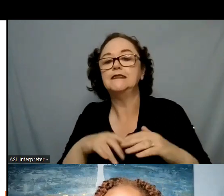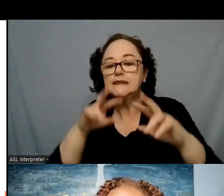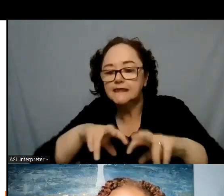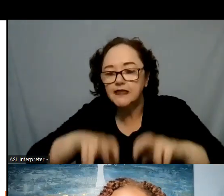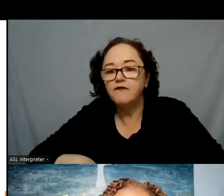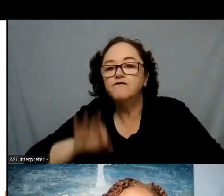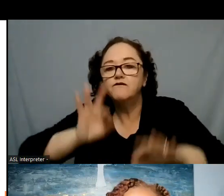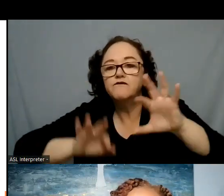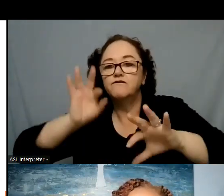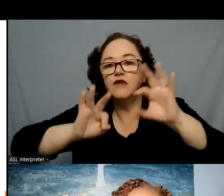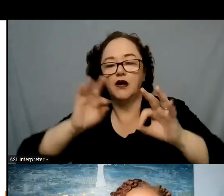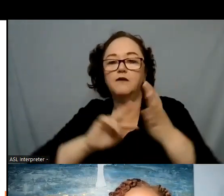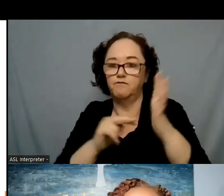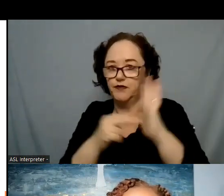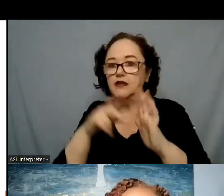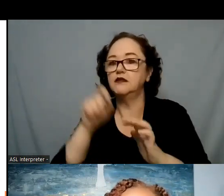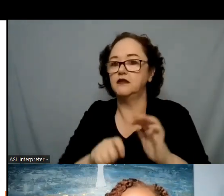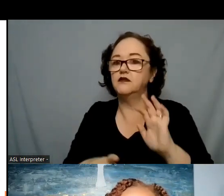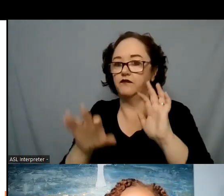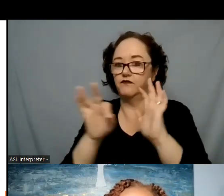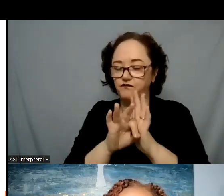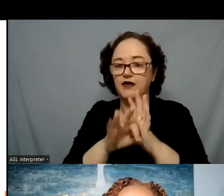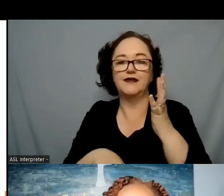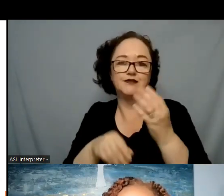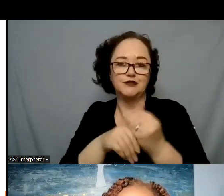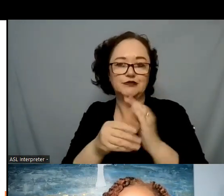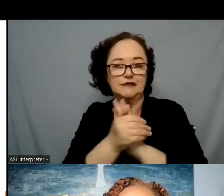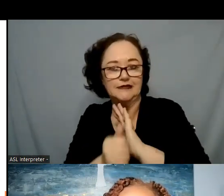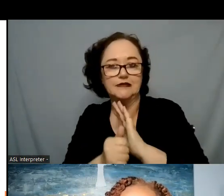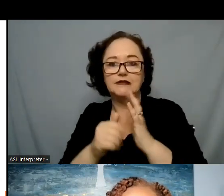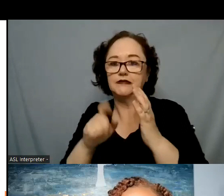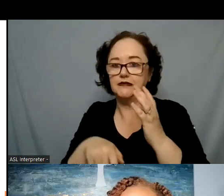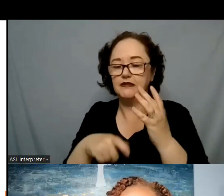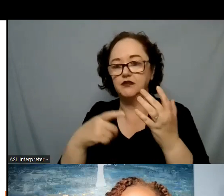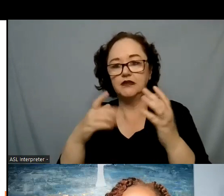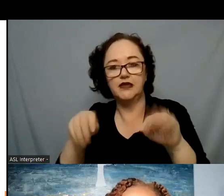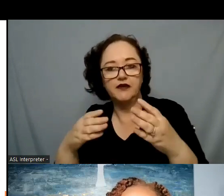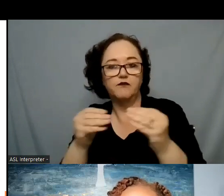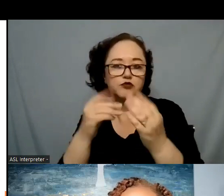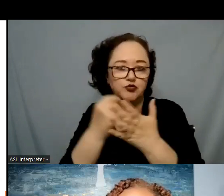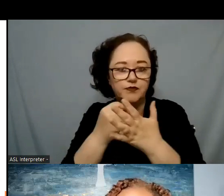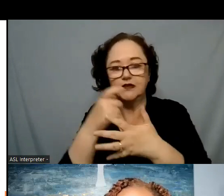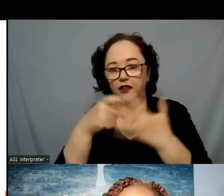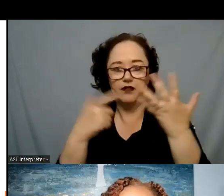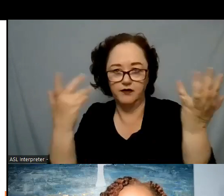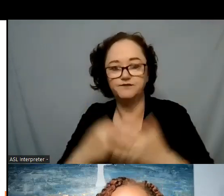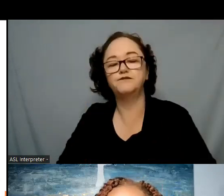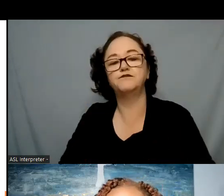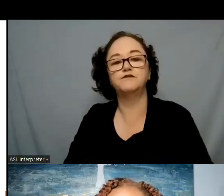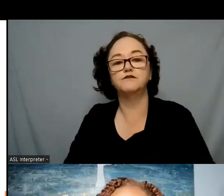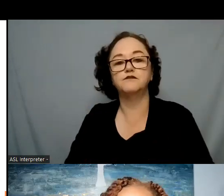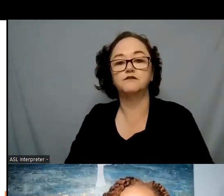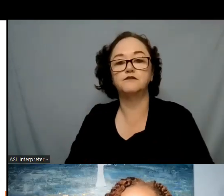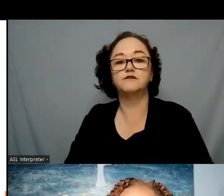help and support and then being engaged and connected in school with